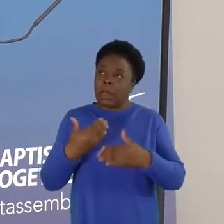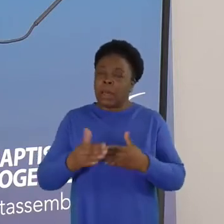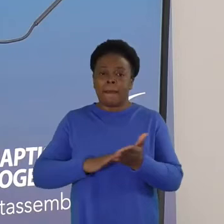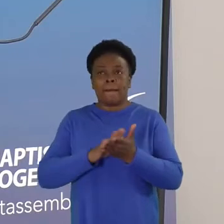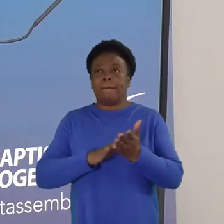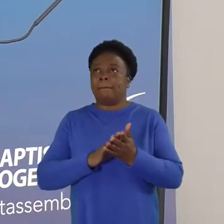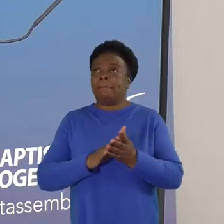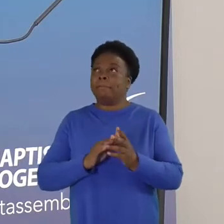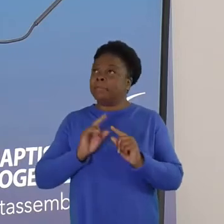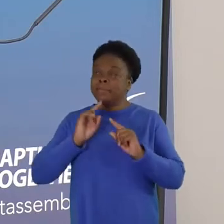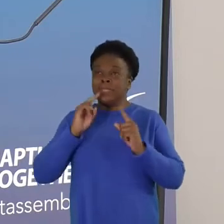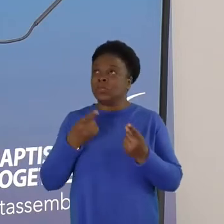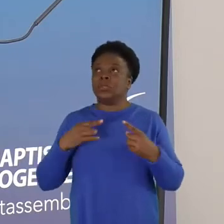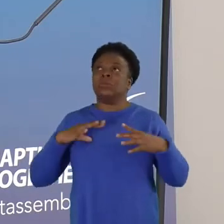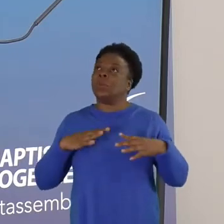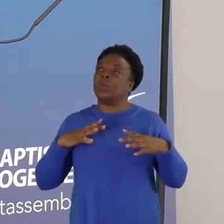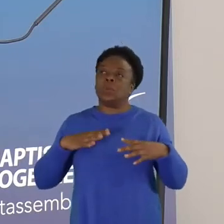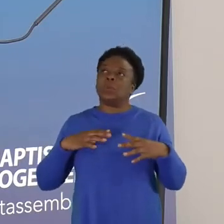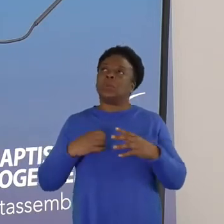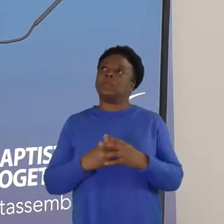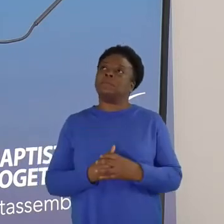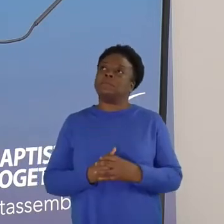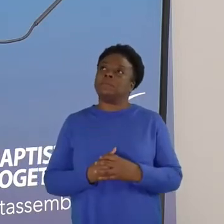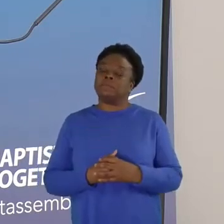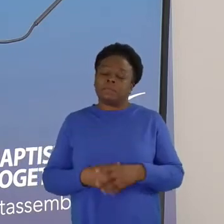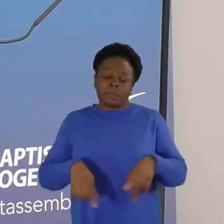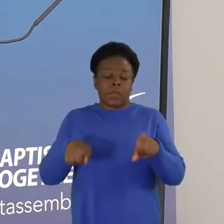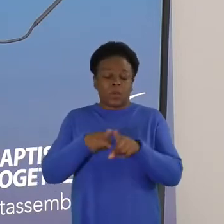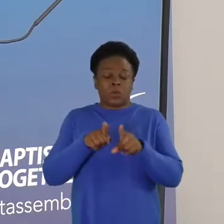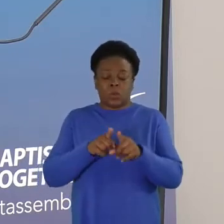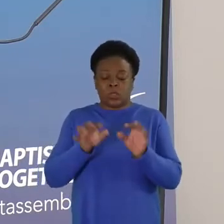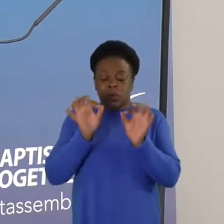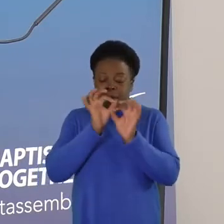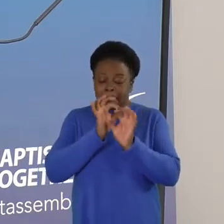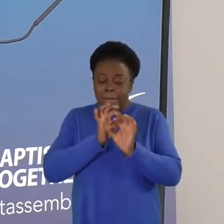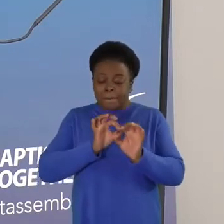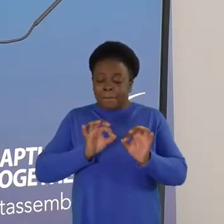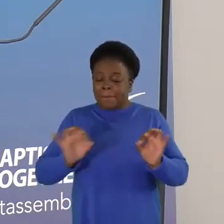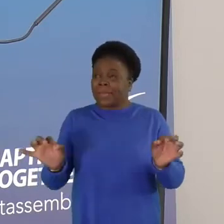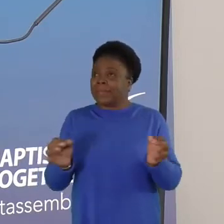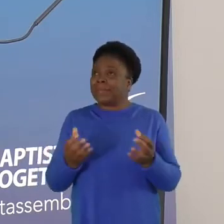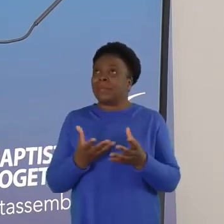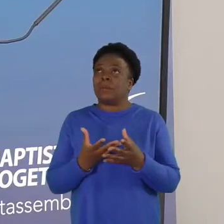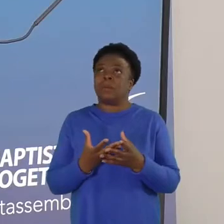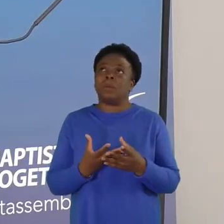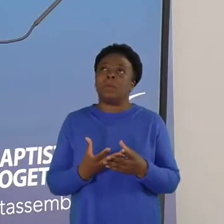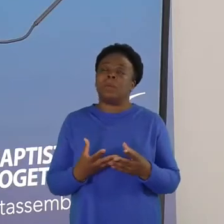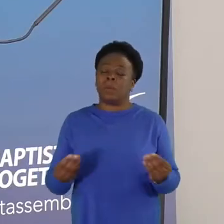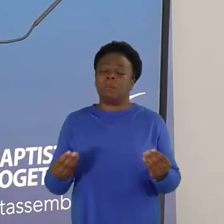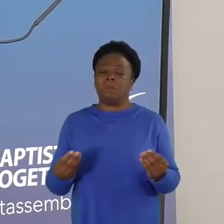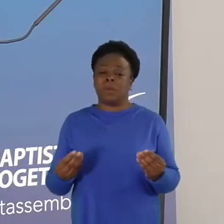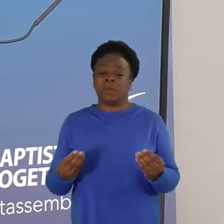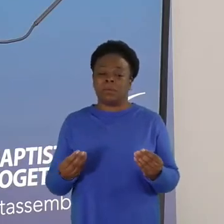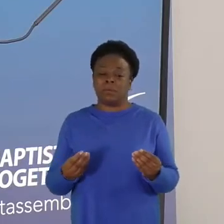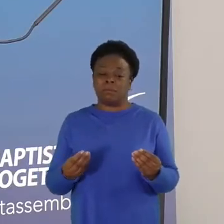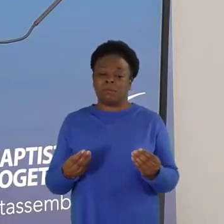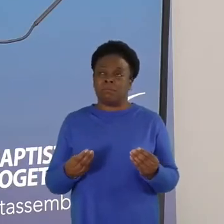And we lament the loss of peace many of us have experienced in one way or another.